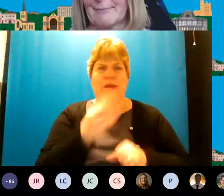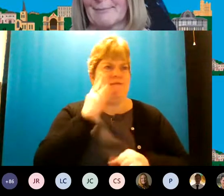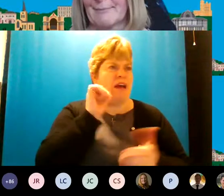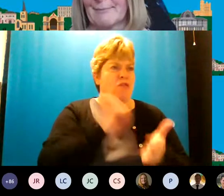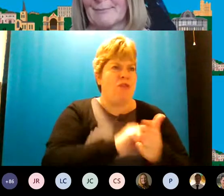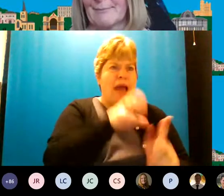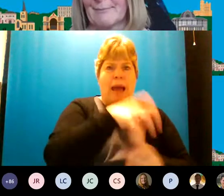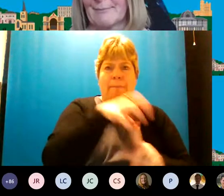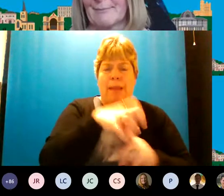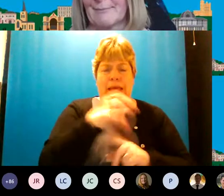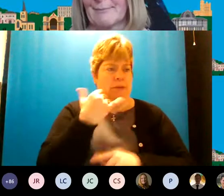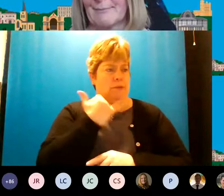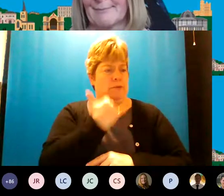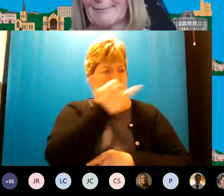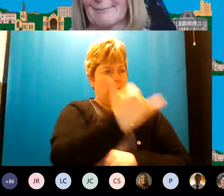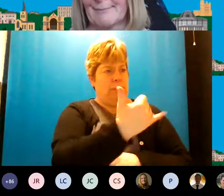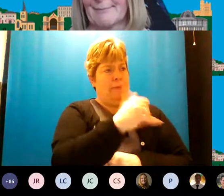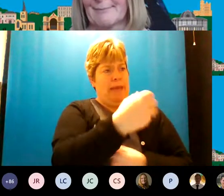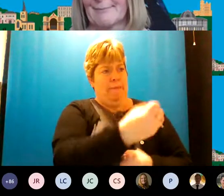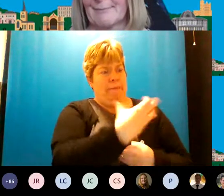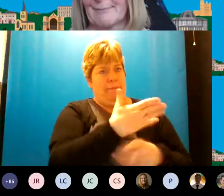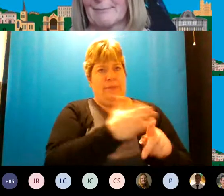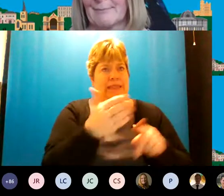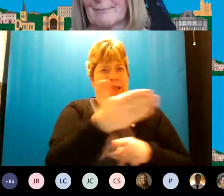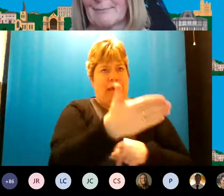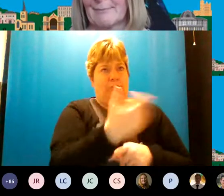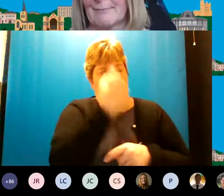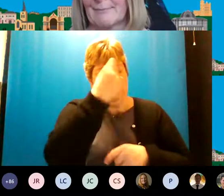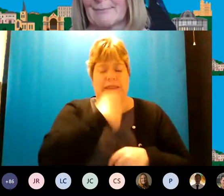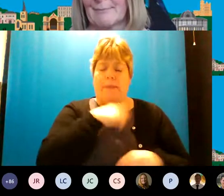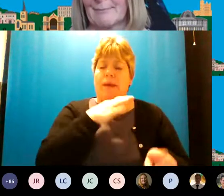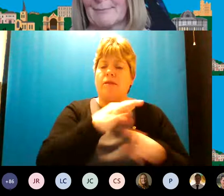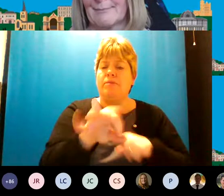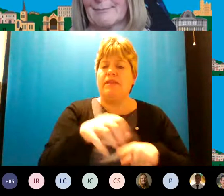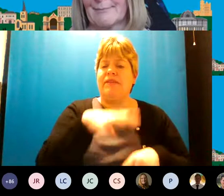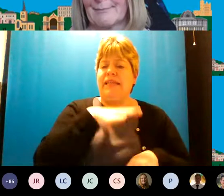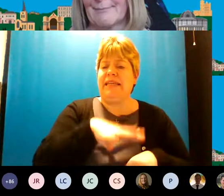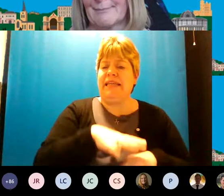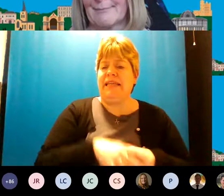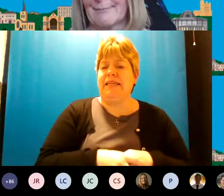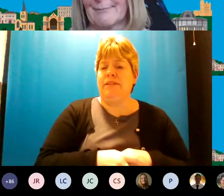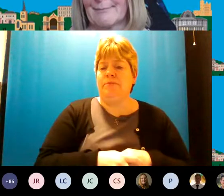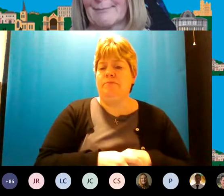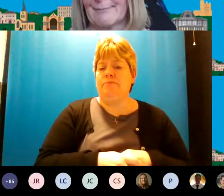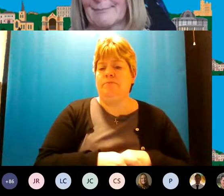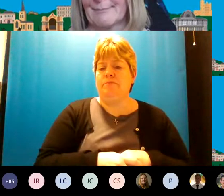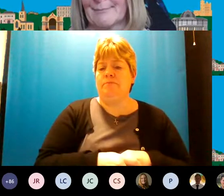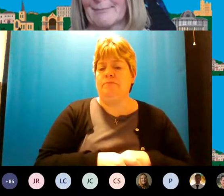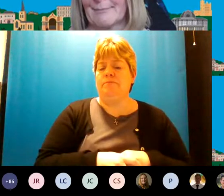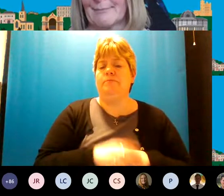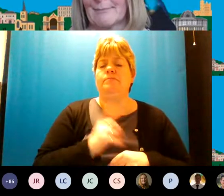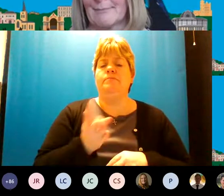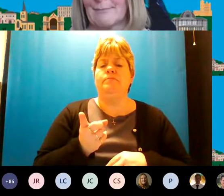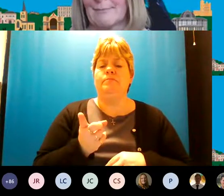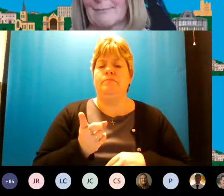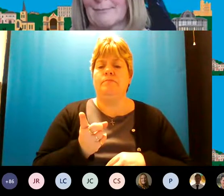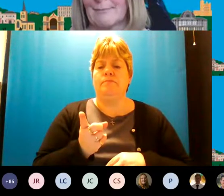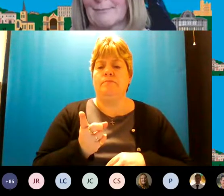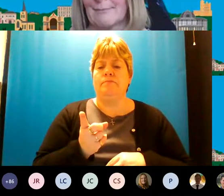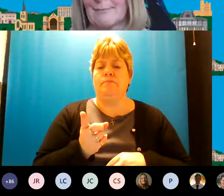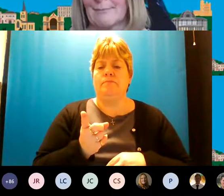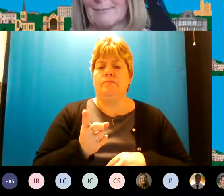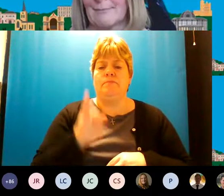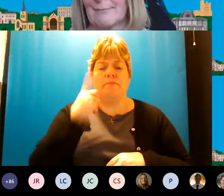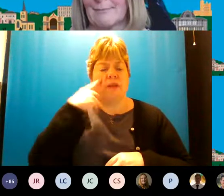place they might be able to direct you by understanding your particular um situation i i think maybe